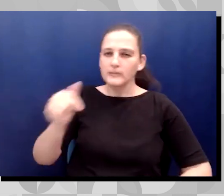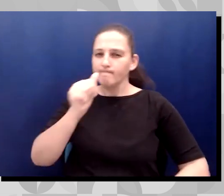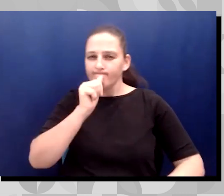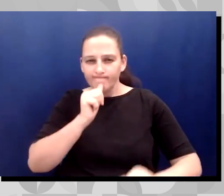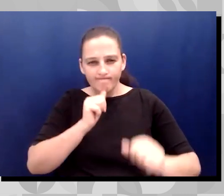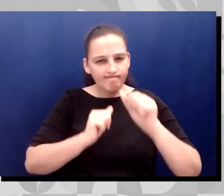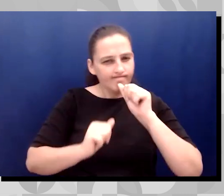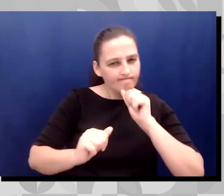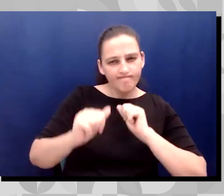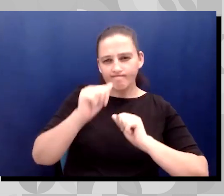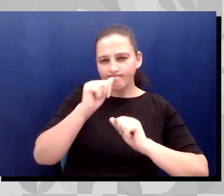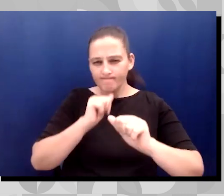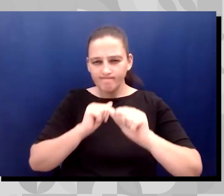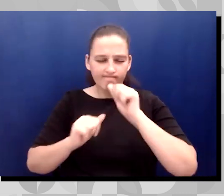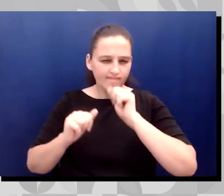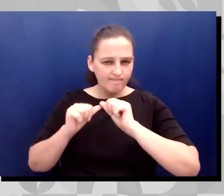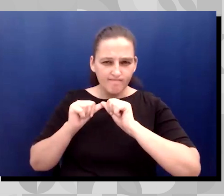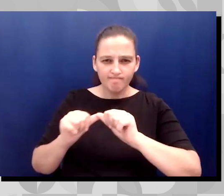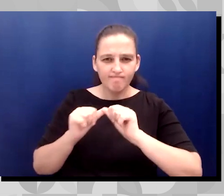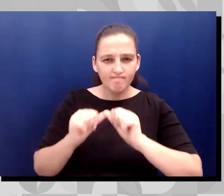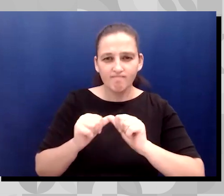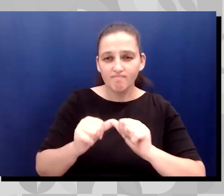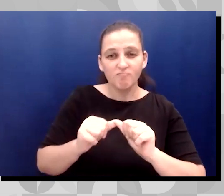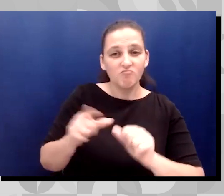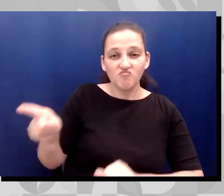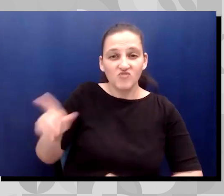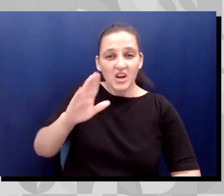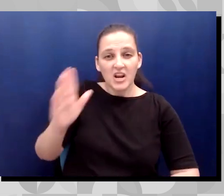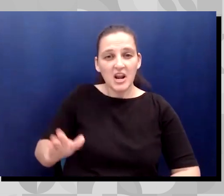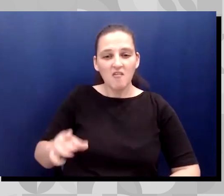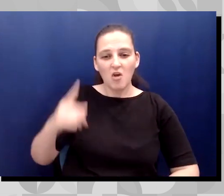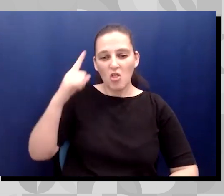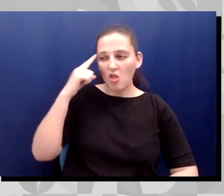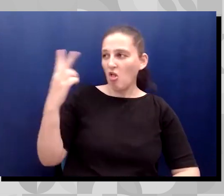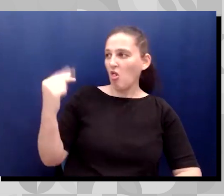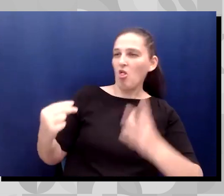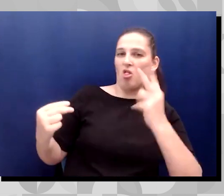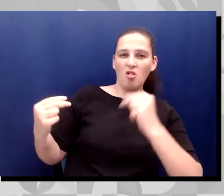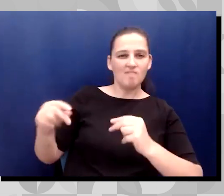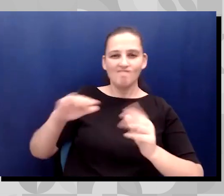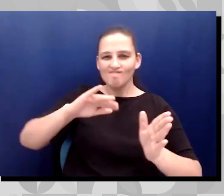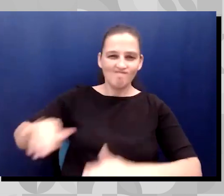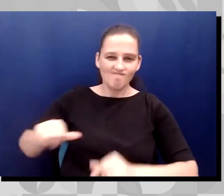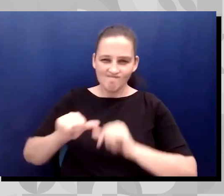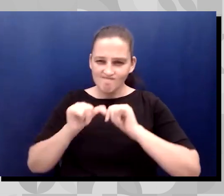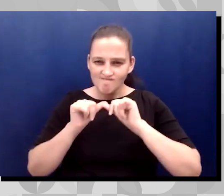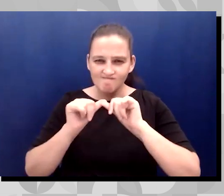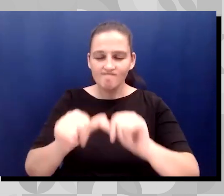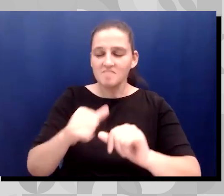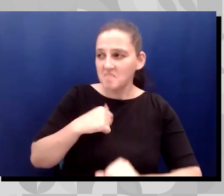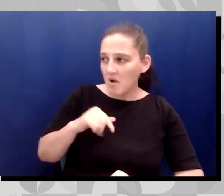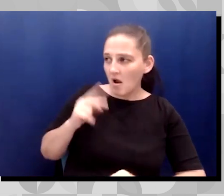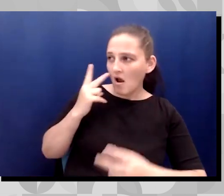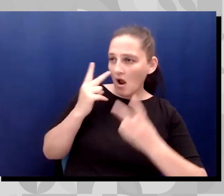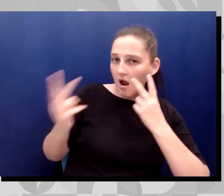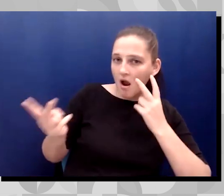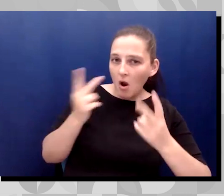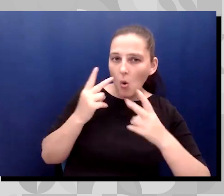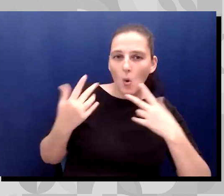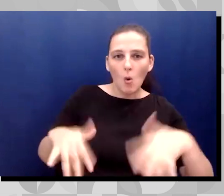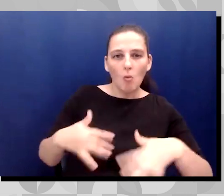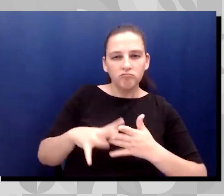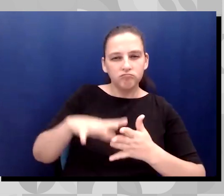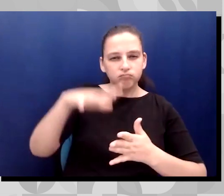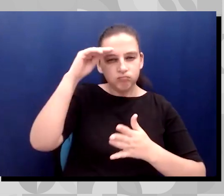anyone tell her she couldn't do anything. But I think I learned a lot about patience, and it was probably the first